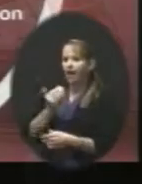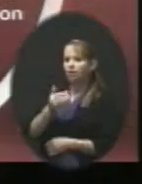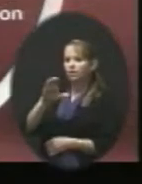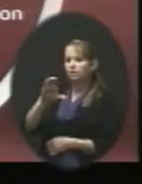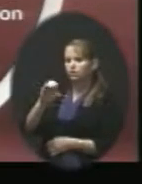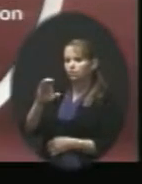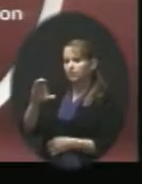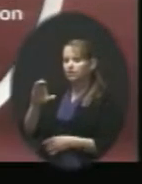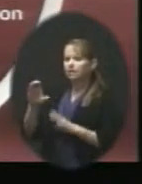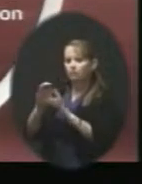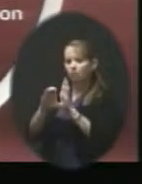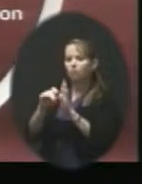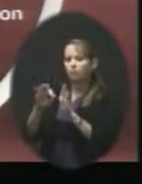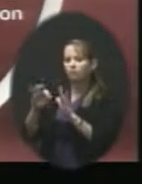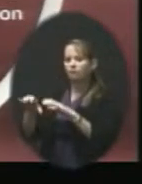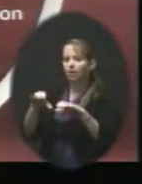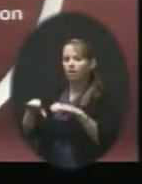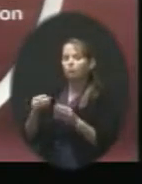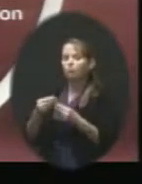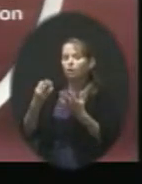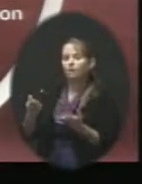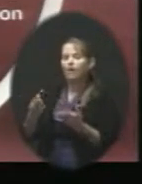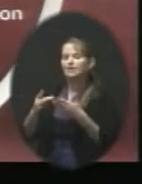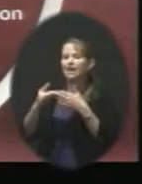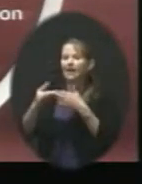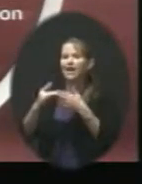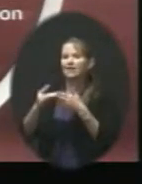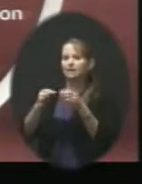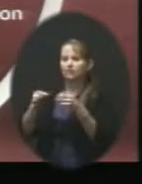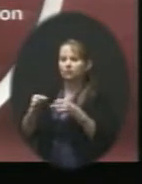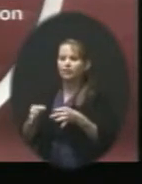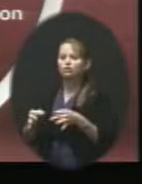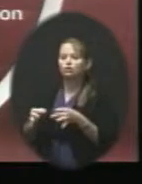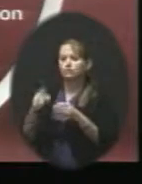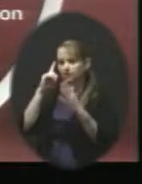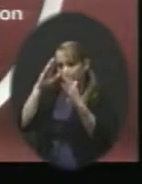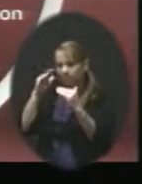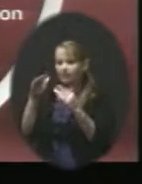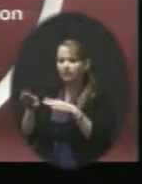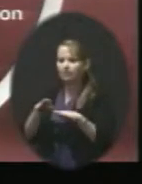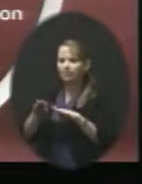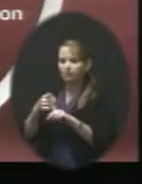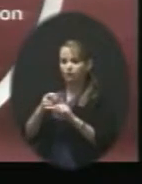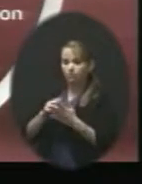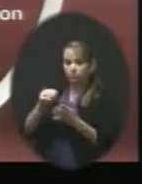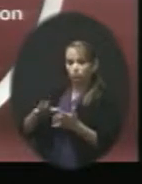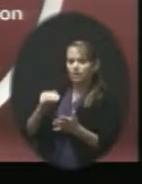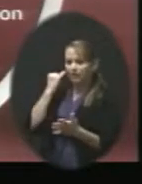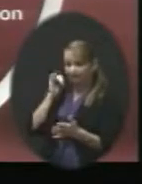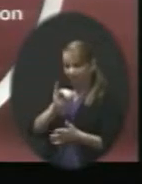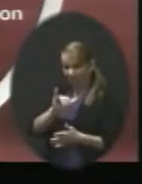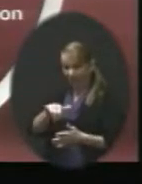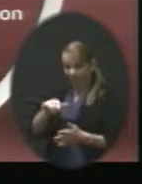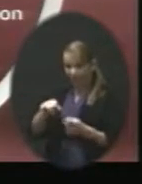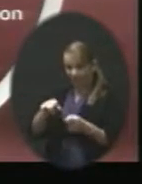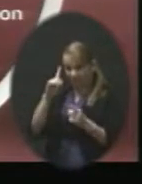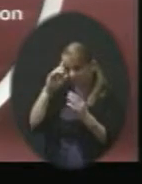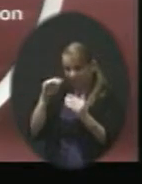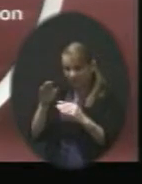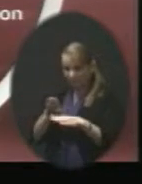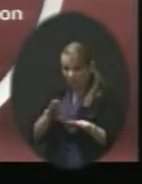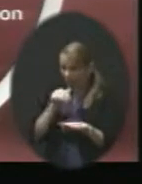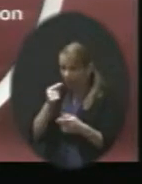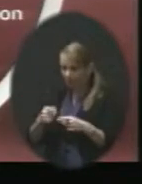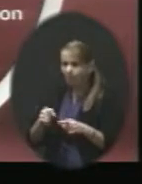provides guidelines and direction on expected behavior of students, and if that expected behavior doesn't happen, what are the consequences and